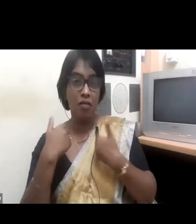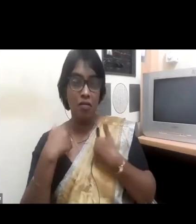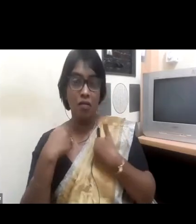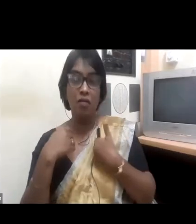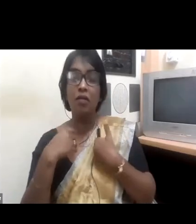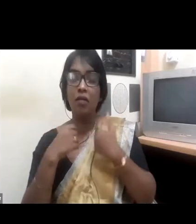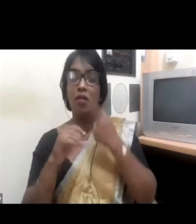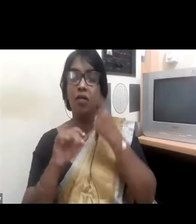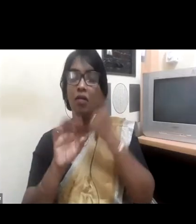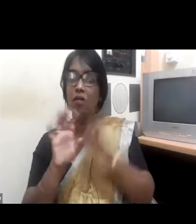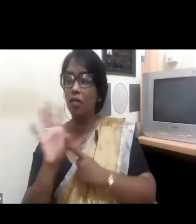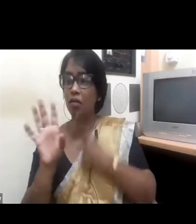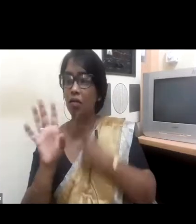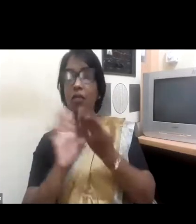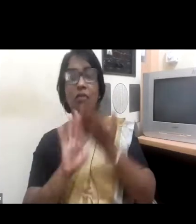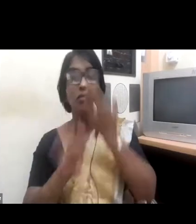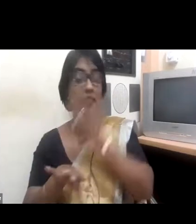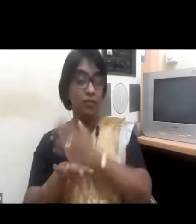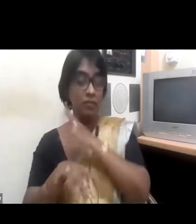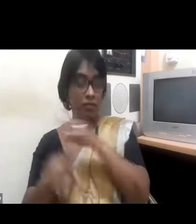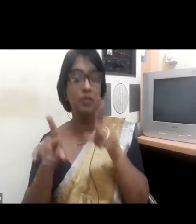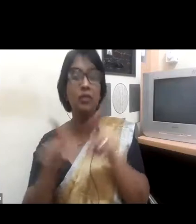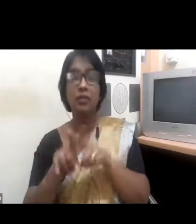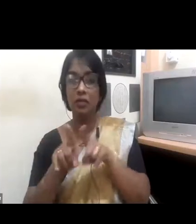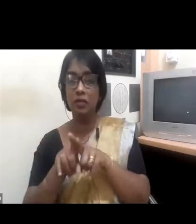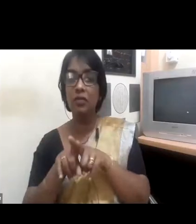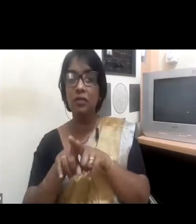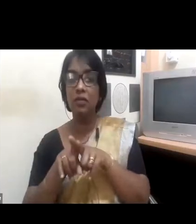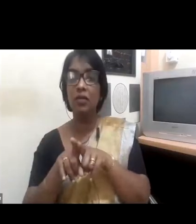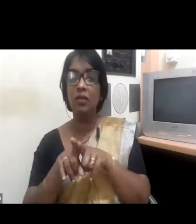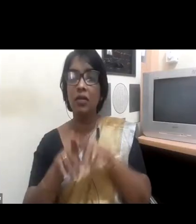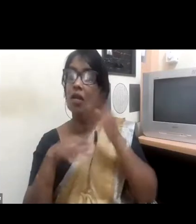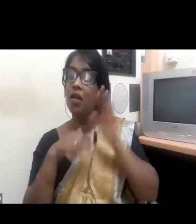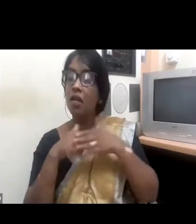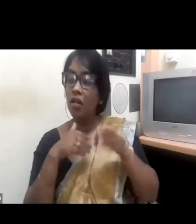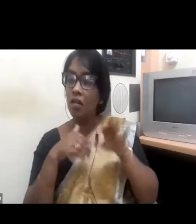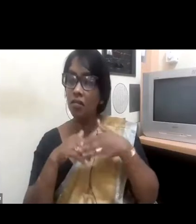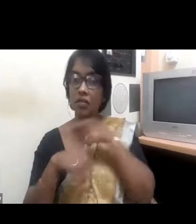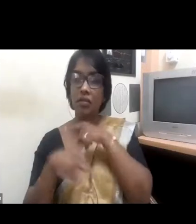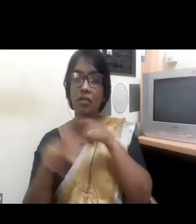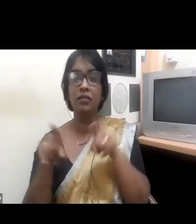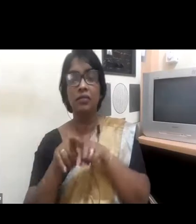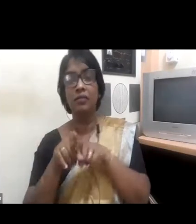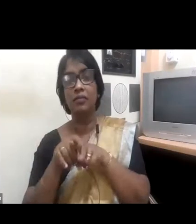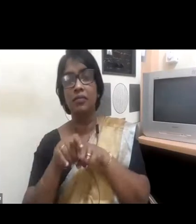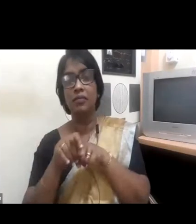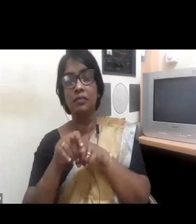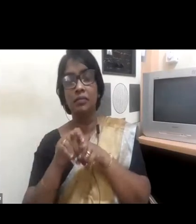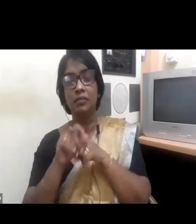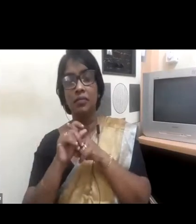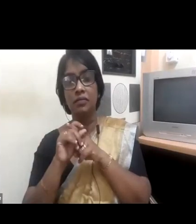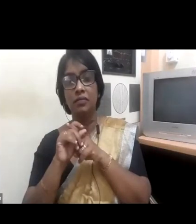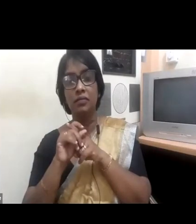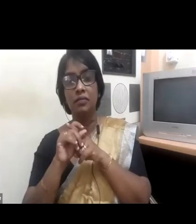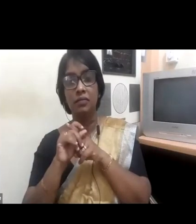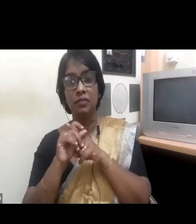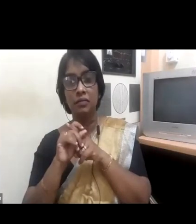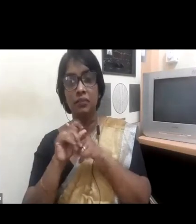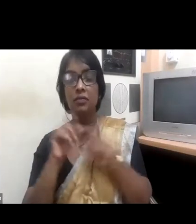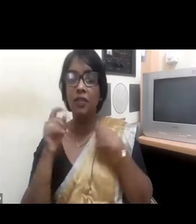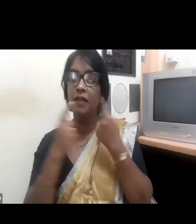diversity and inclusion experience, I was pulled into a diversity program initiative and